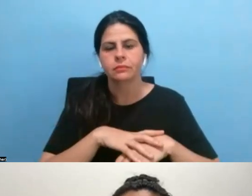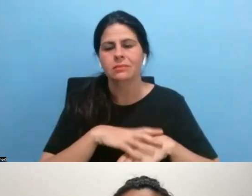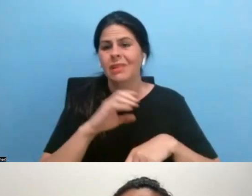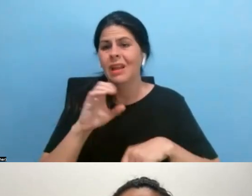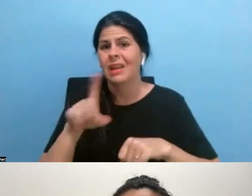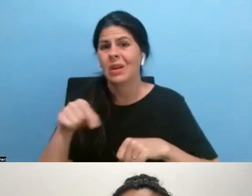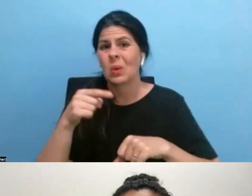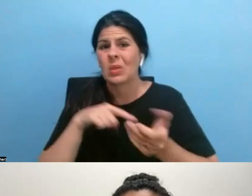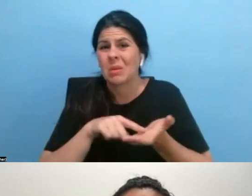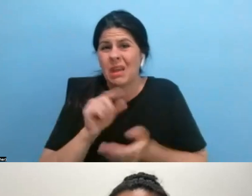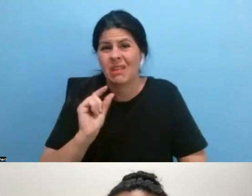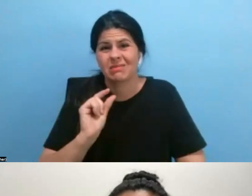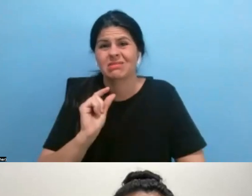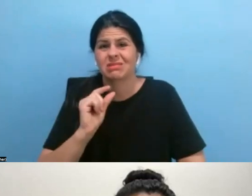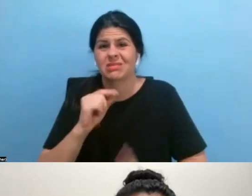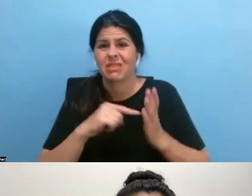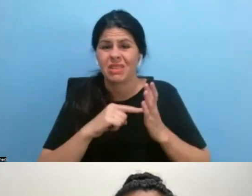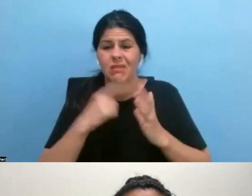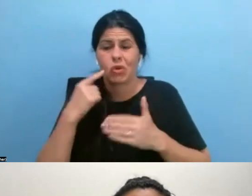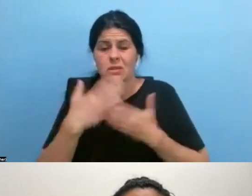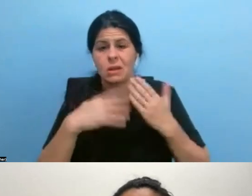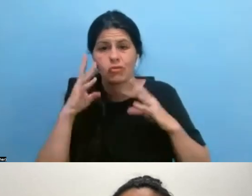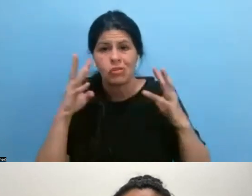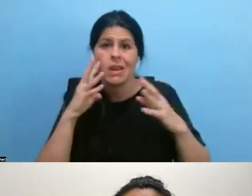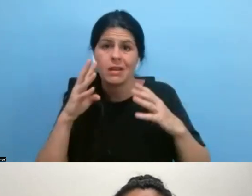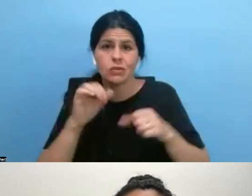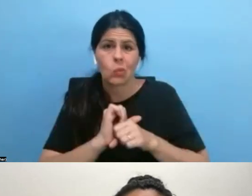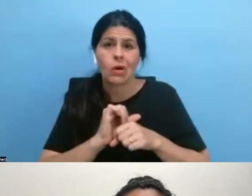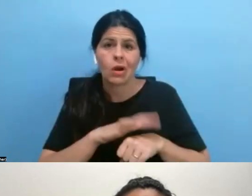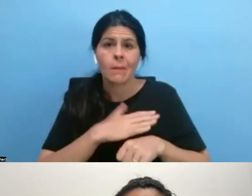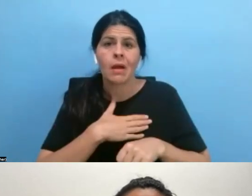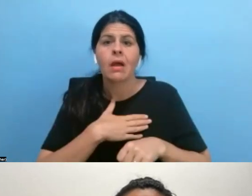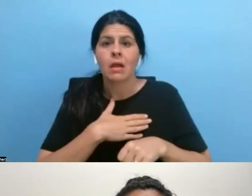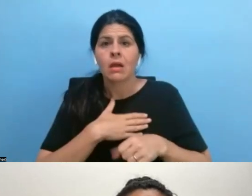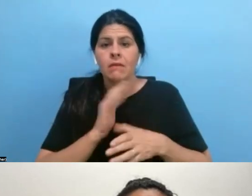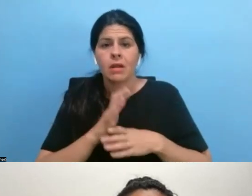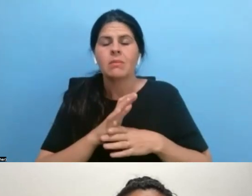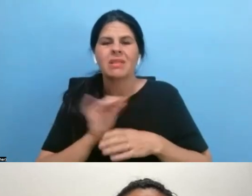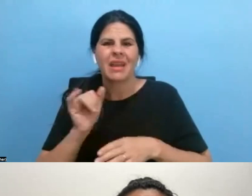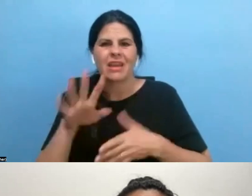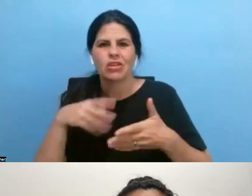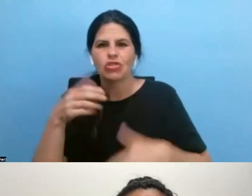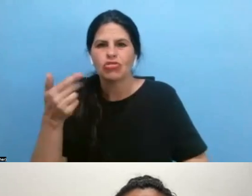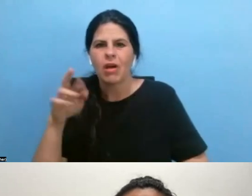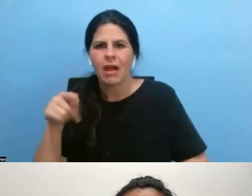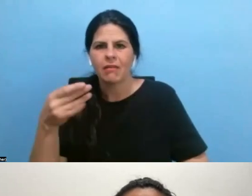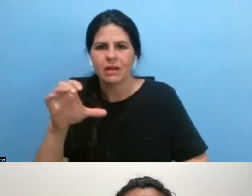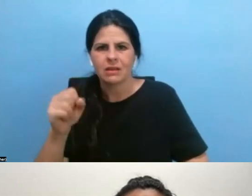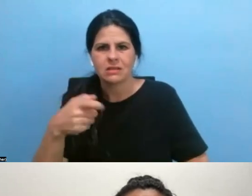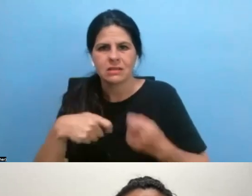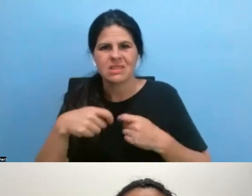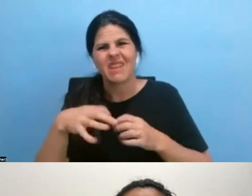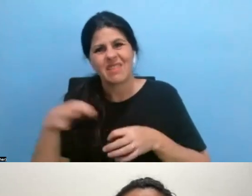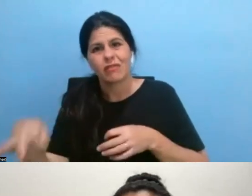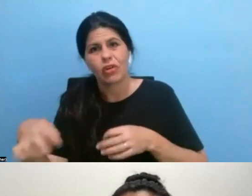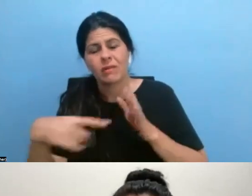creatives who work on my film example graphics instead of deferred fees. I can make that clear during our conversations and put it down in